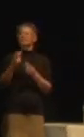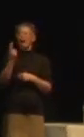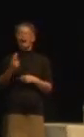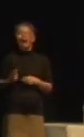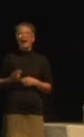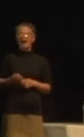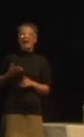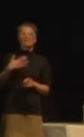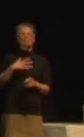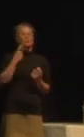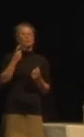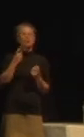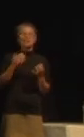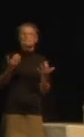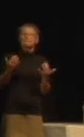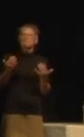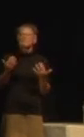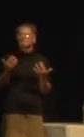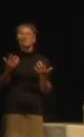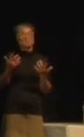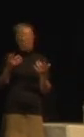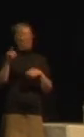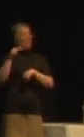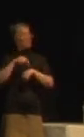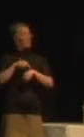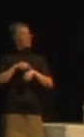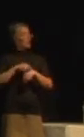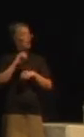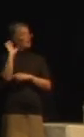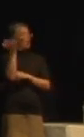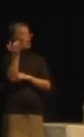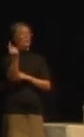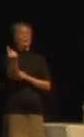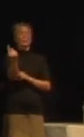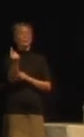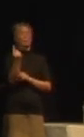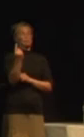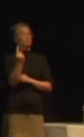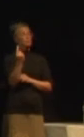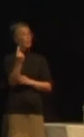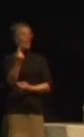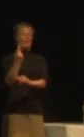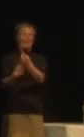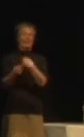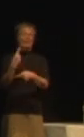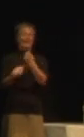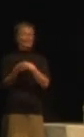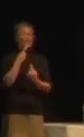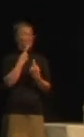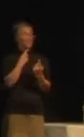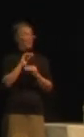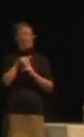once she got there, there was a host that approached her and started to tell her some information about this exhibition.